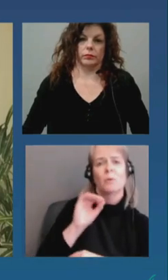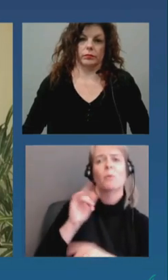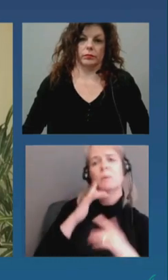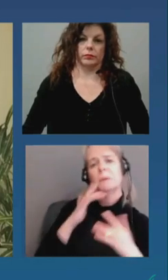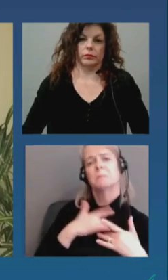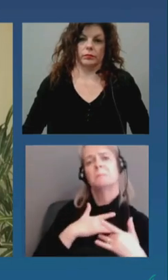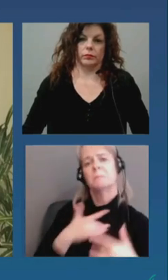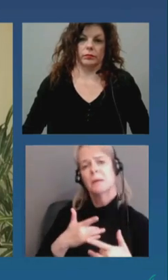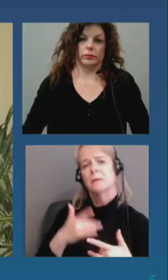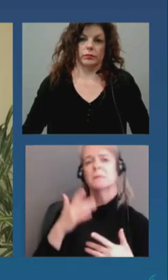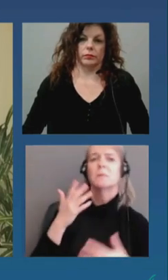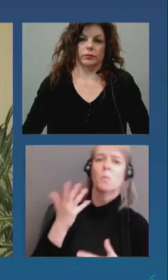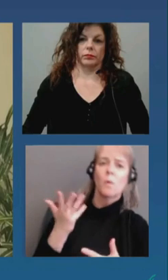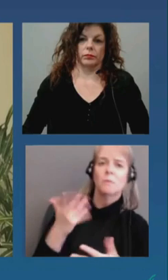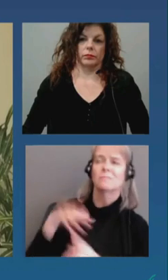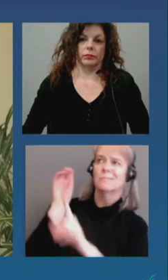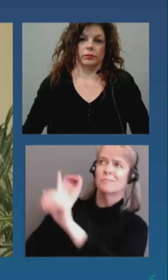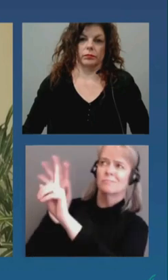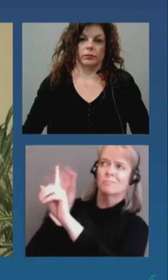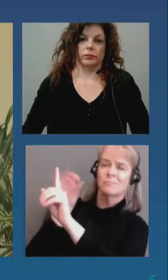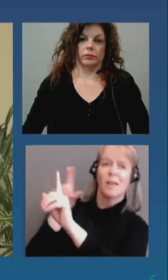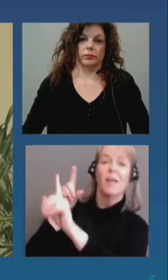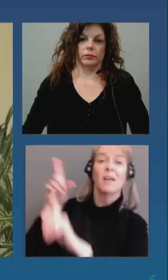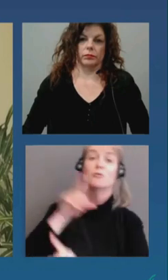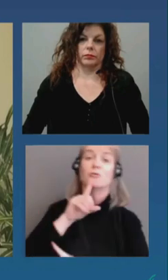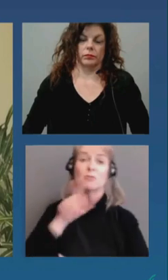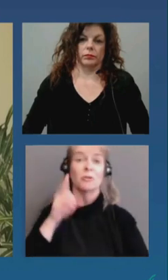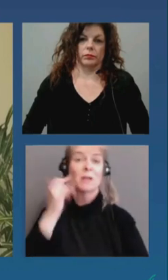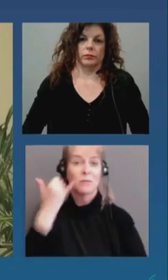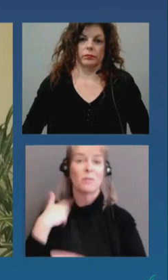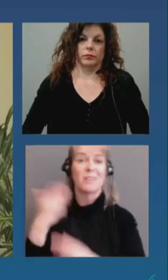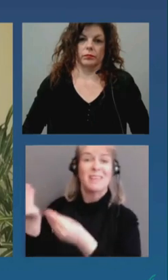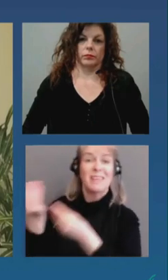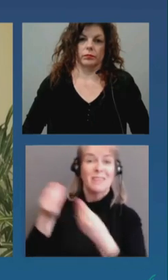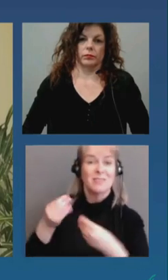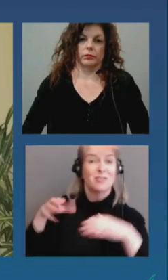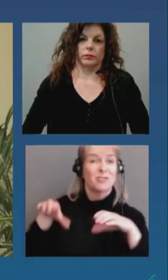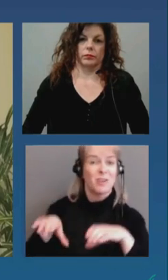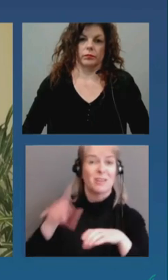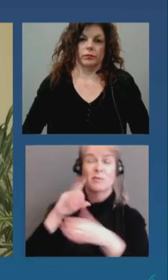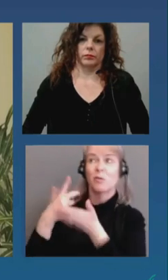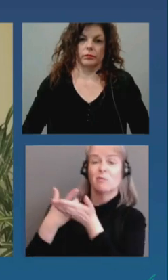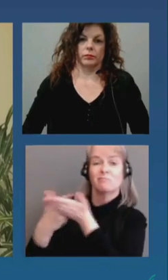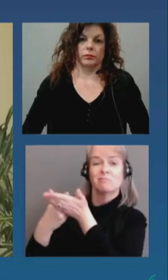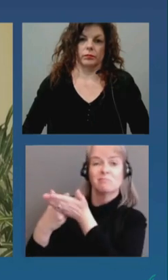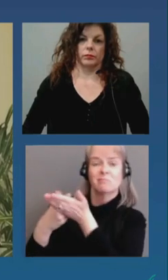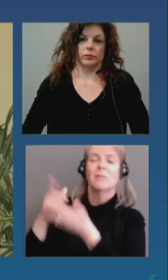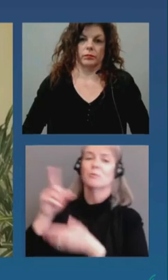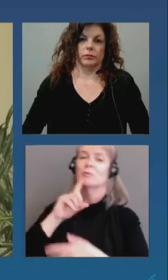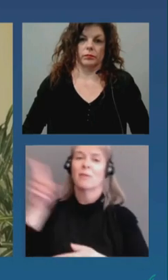implementation i don't know vera or um peter want to say anything else or keith